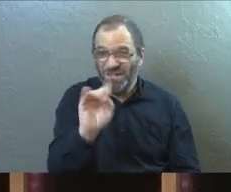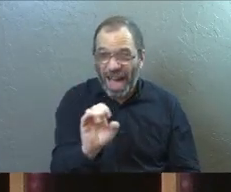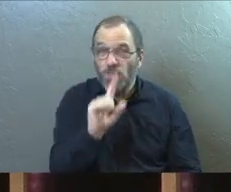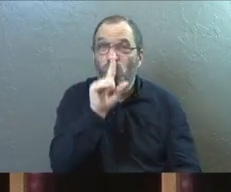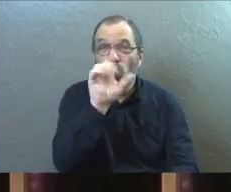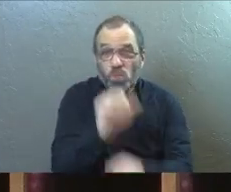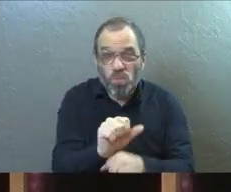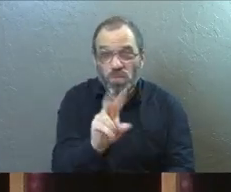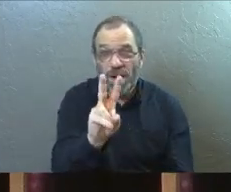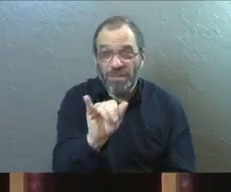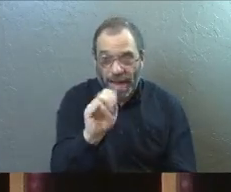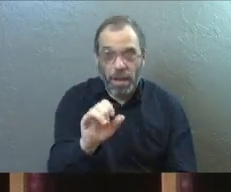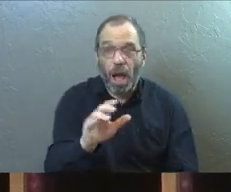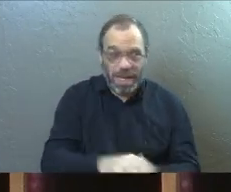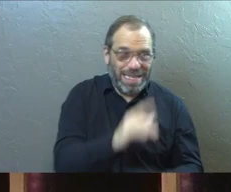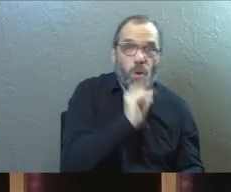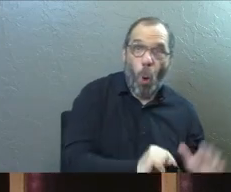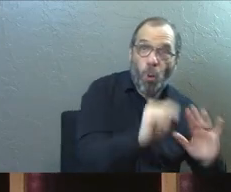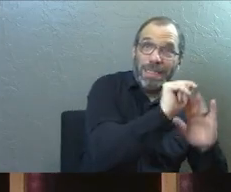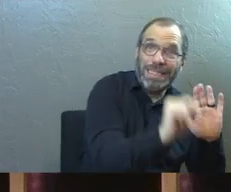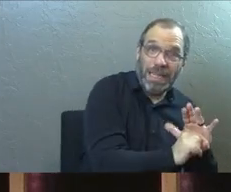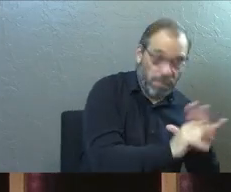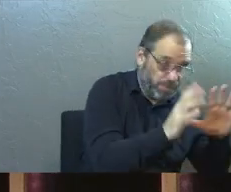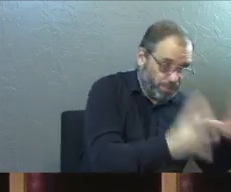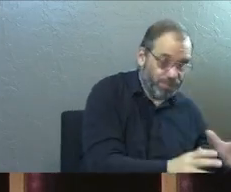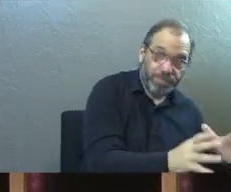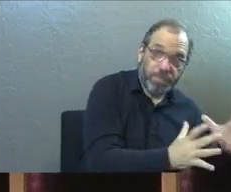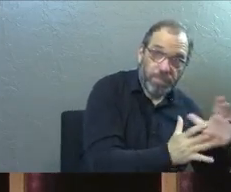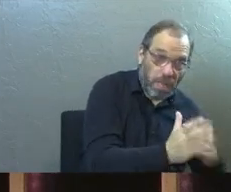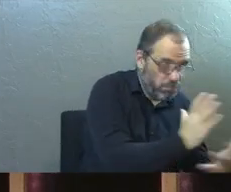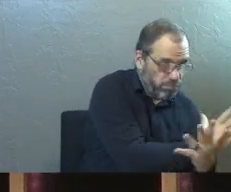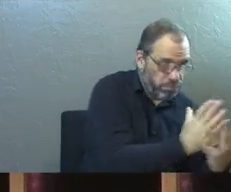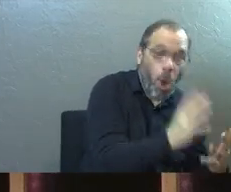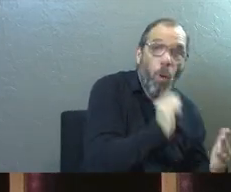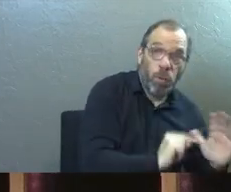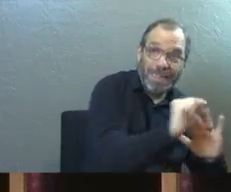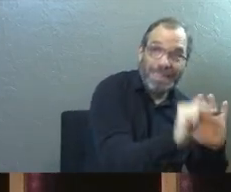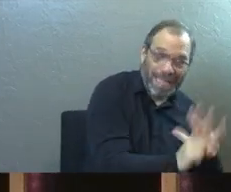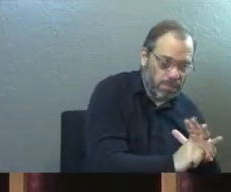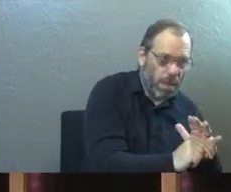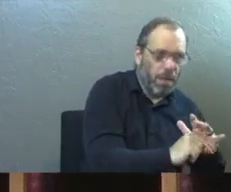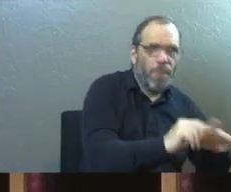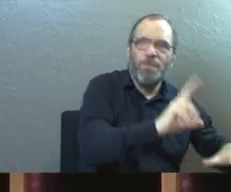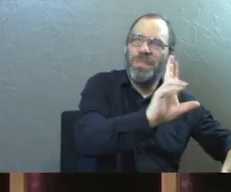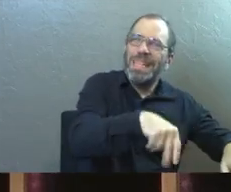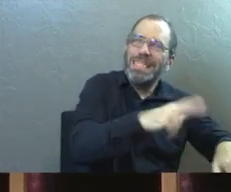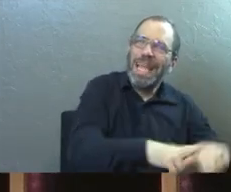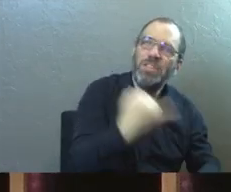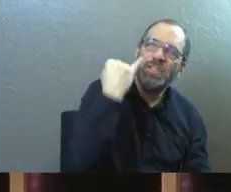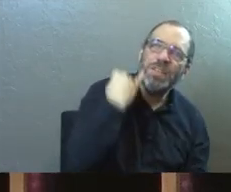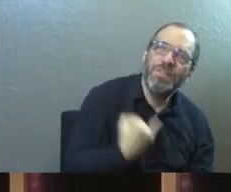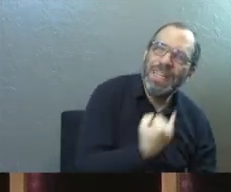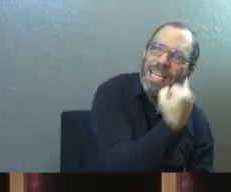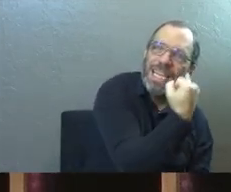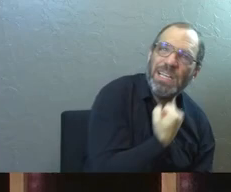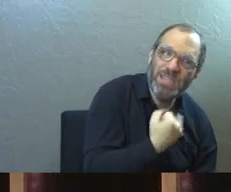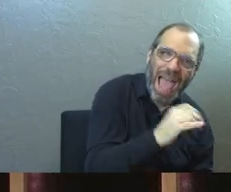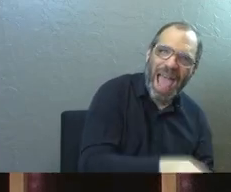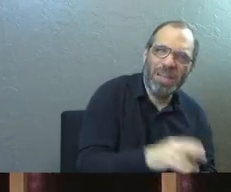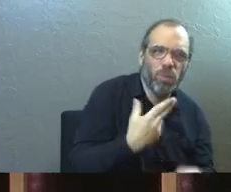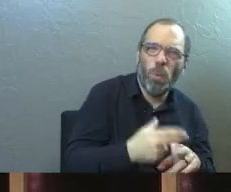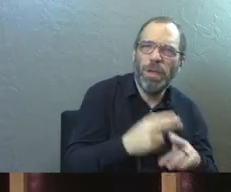The reason is, is because all throughout the Old Testament, there were many different passages that talked about the nation of Israel as the